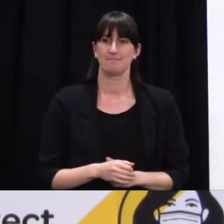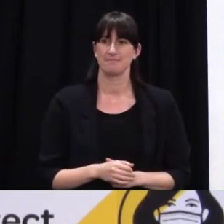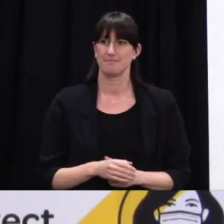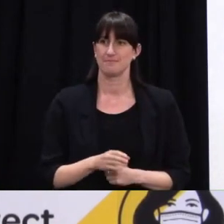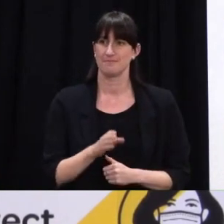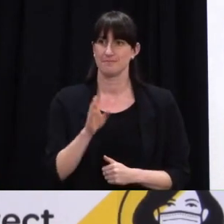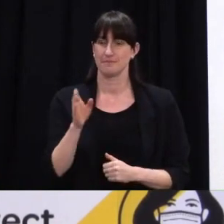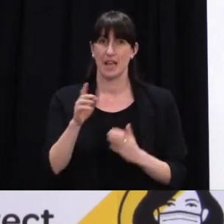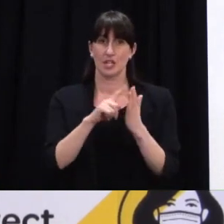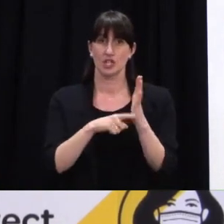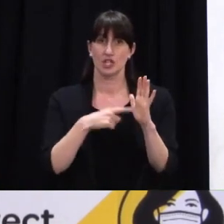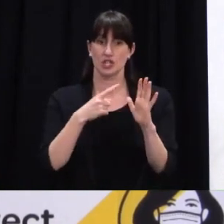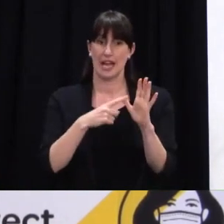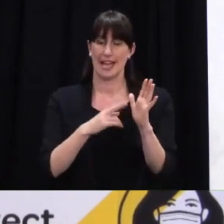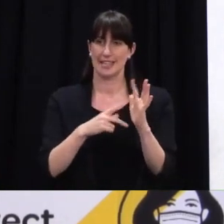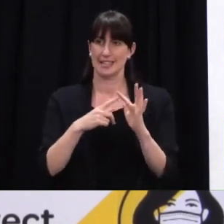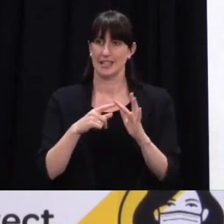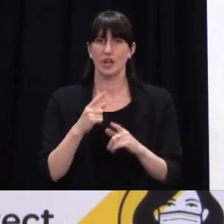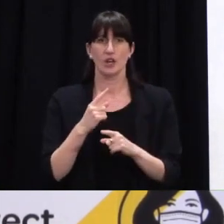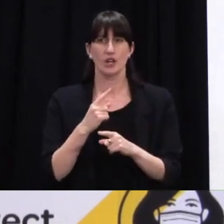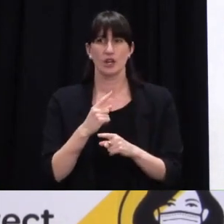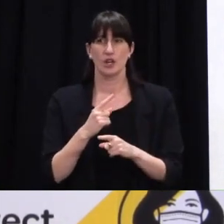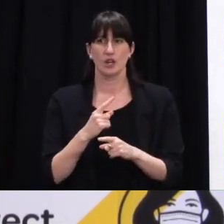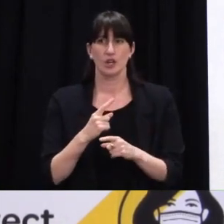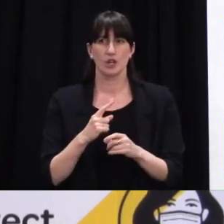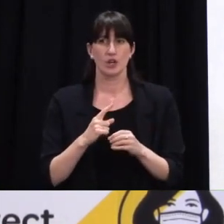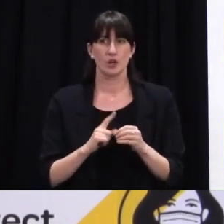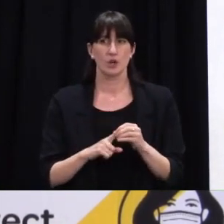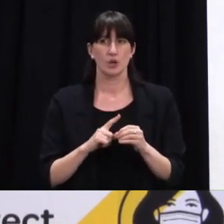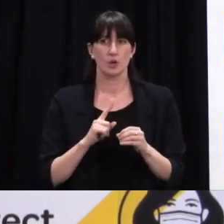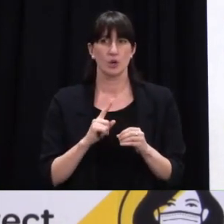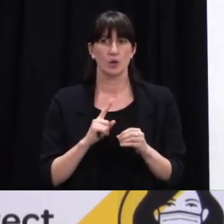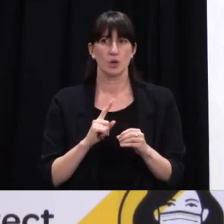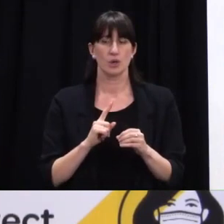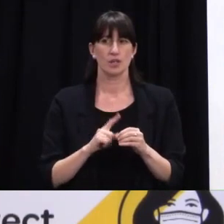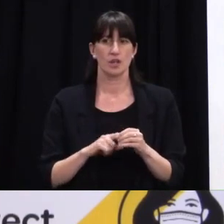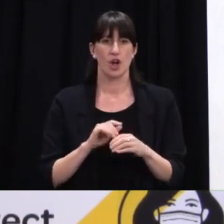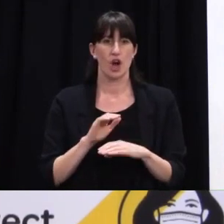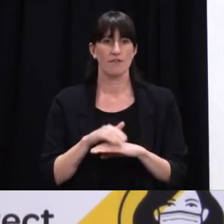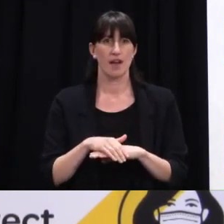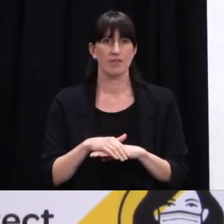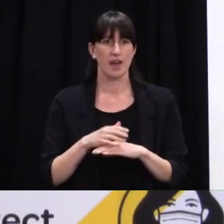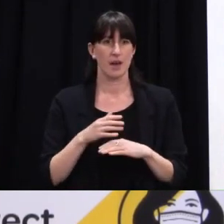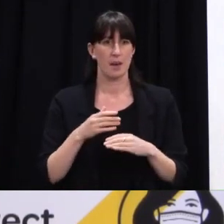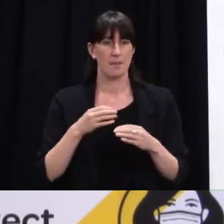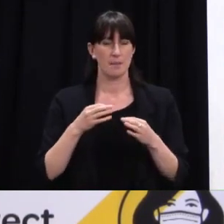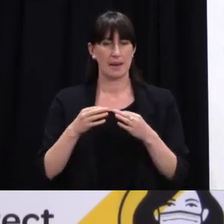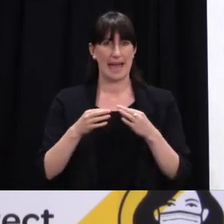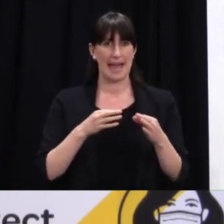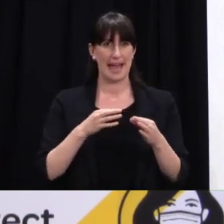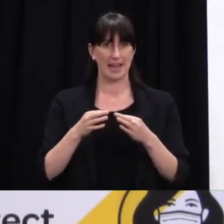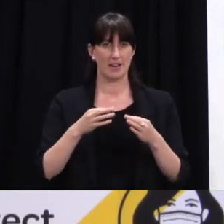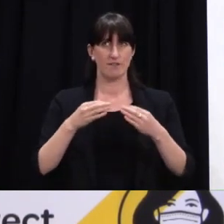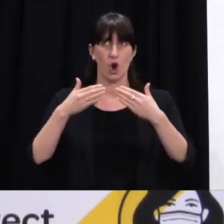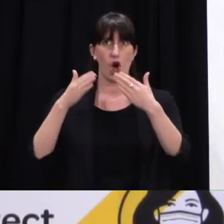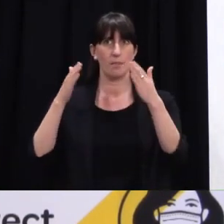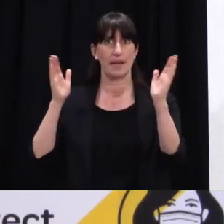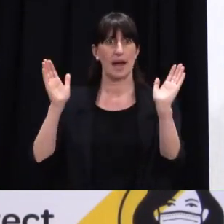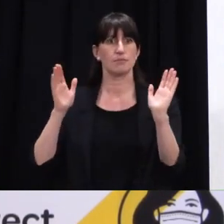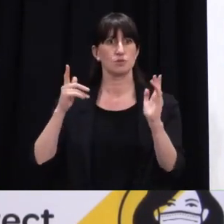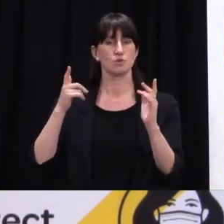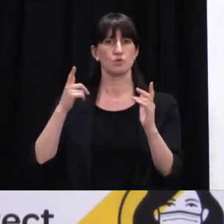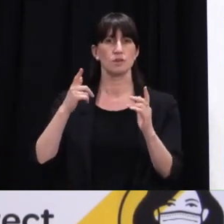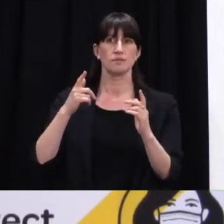sorry Jane coming back to that is there anything that's happened since you unveiled the plan in August that would push out the timetable